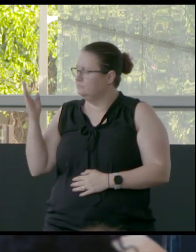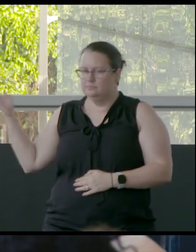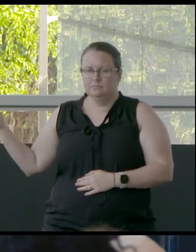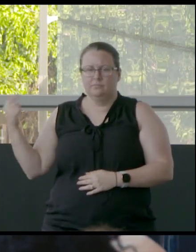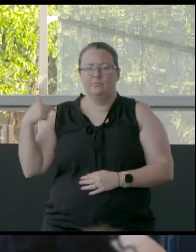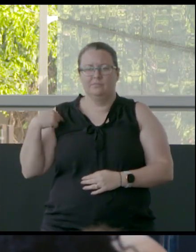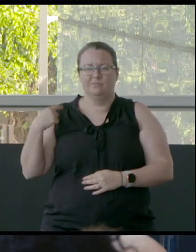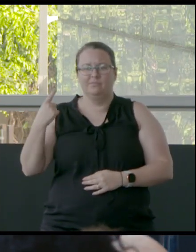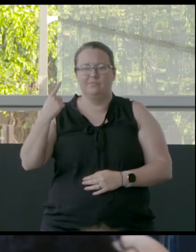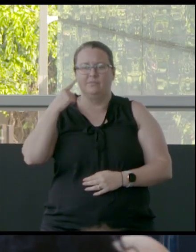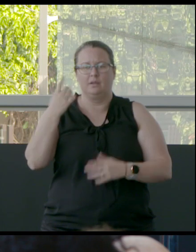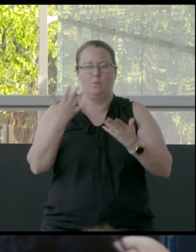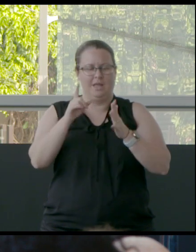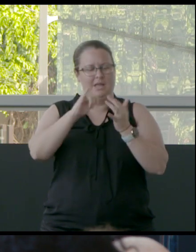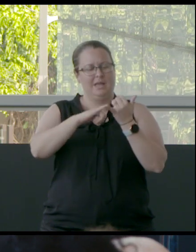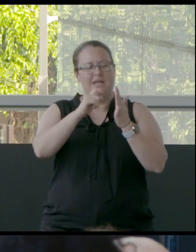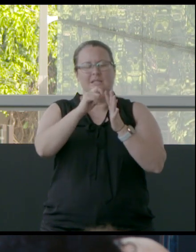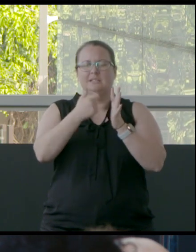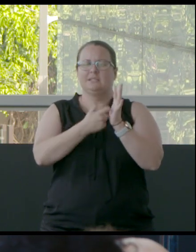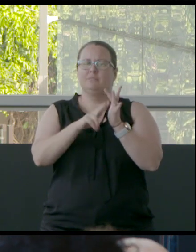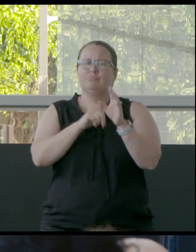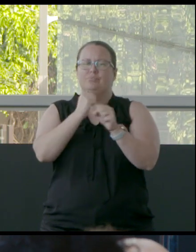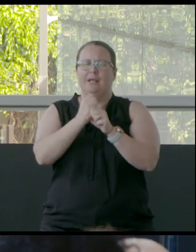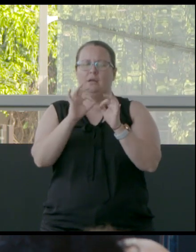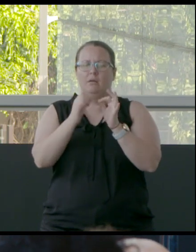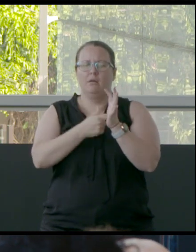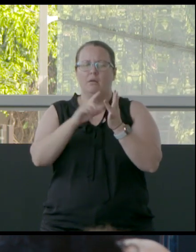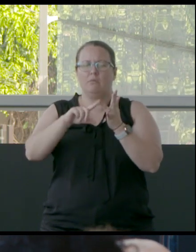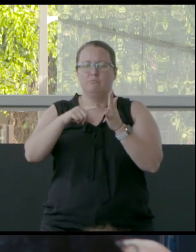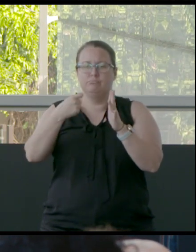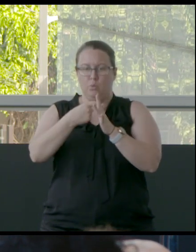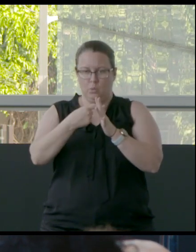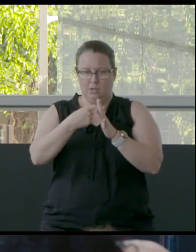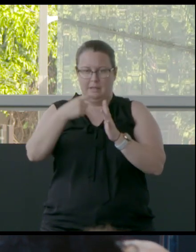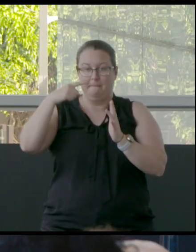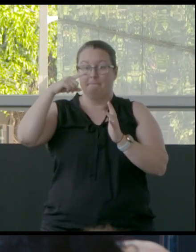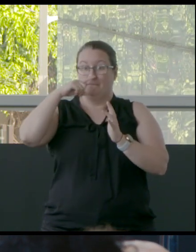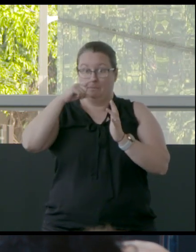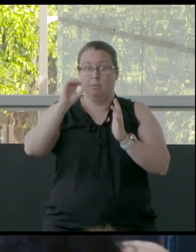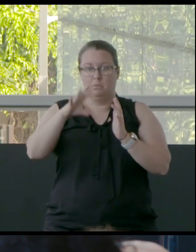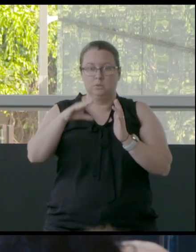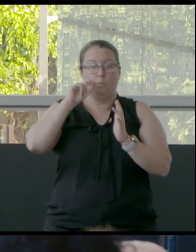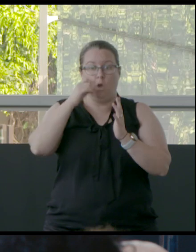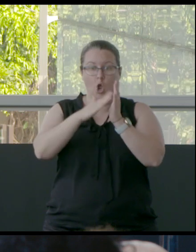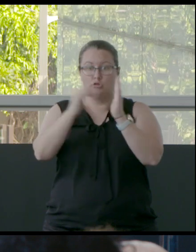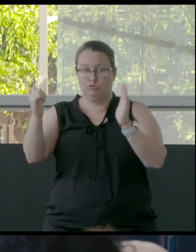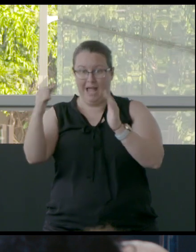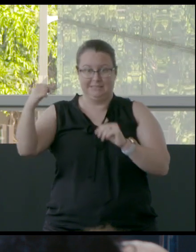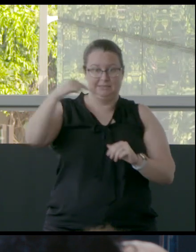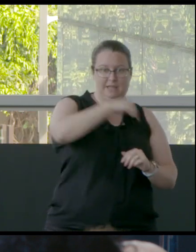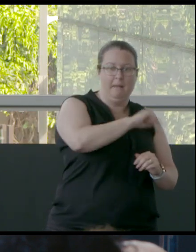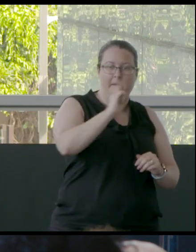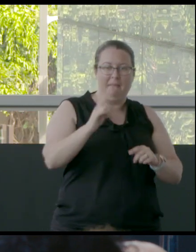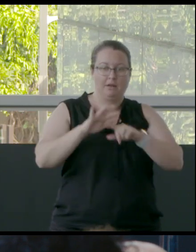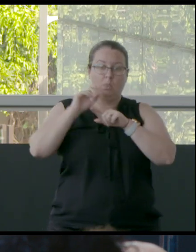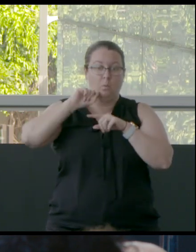just around Springbrook and places like that. And they're trucking water out and people are saying the falls and the